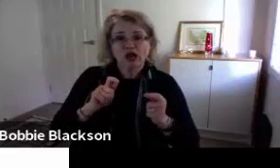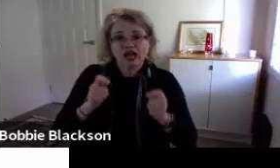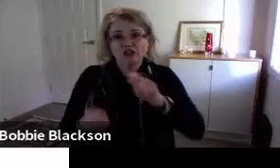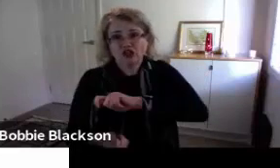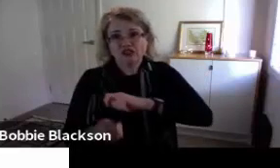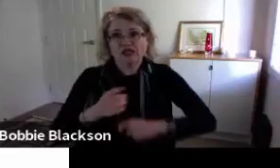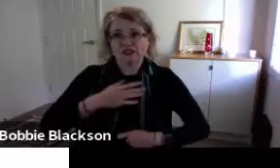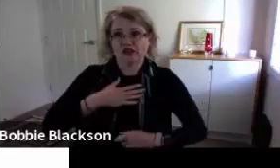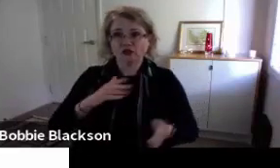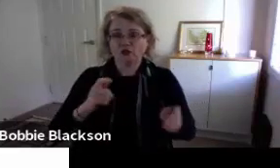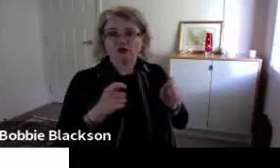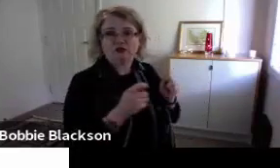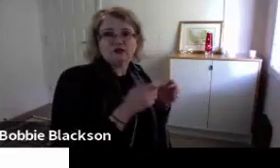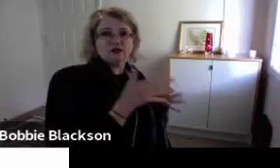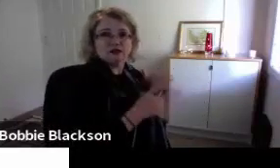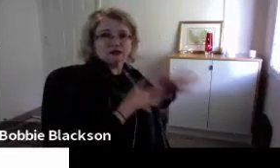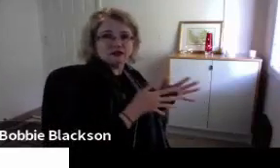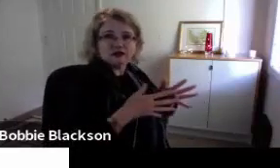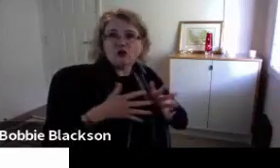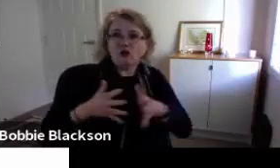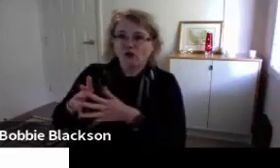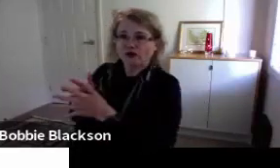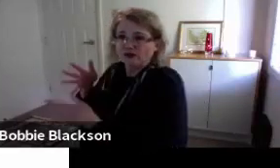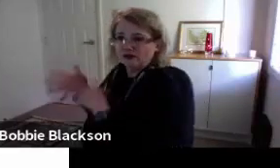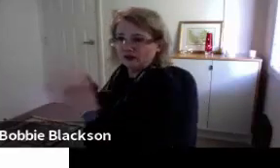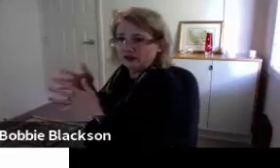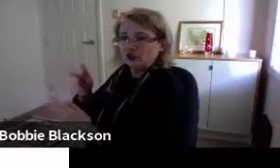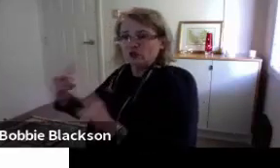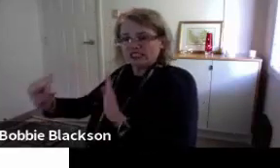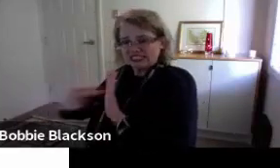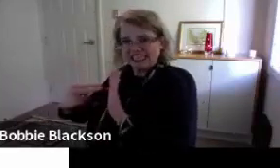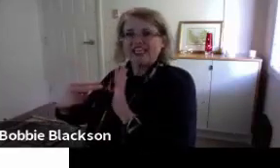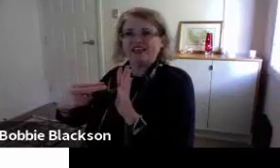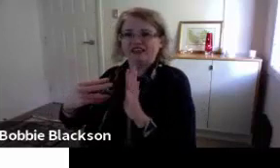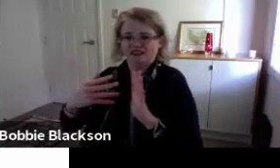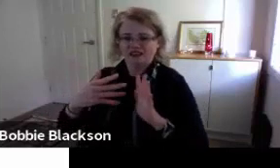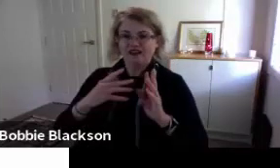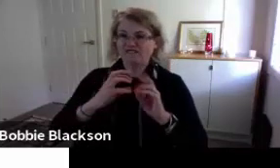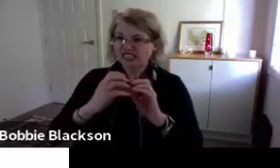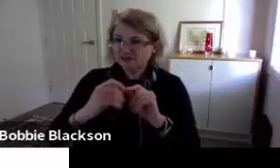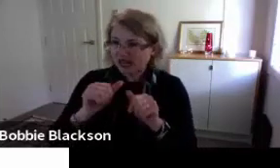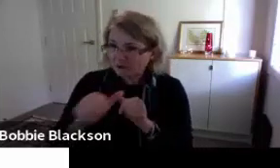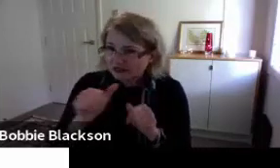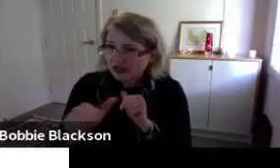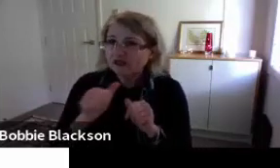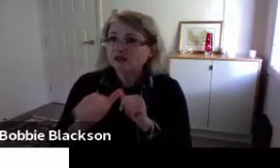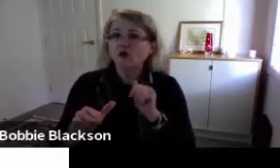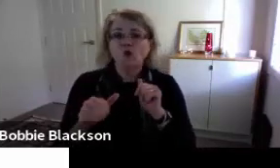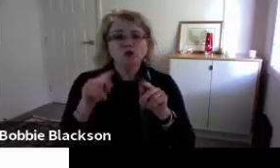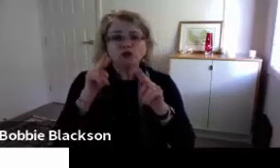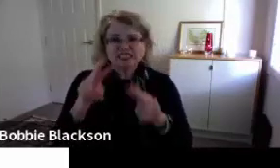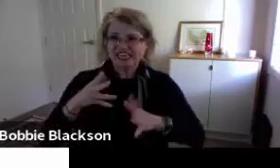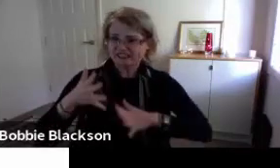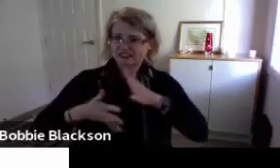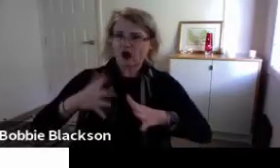when we're looking at a two-dimensional screen, we need to adapt the way that we're communicating and signing so that it's